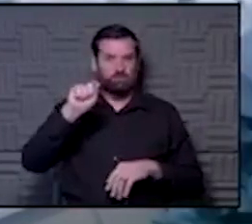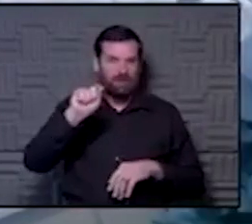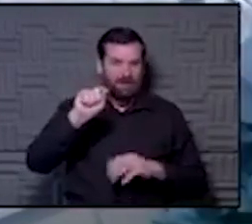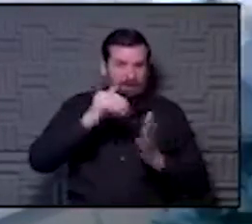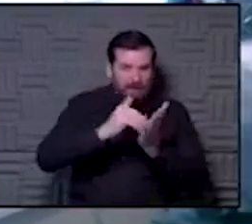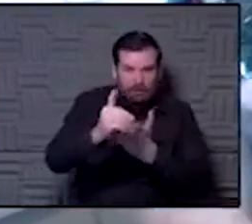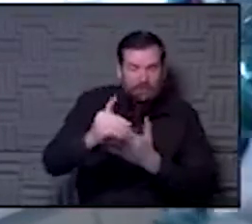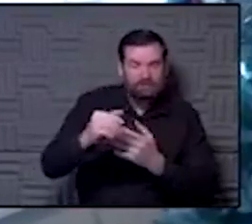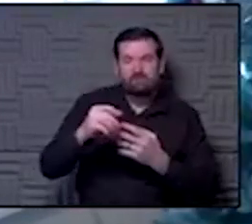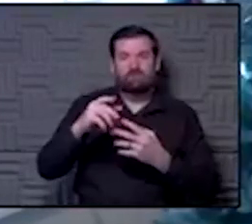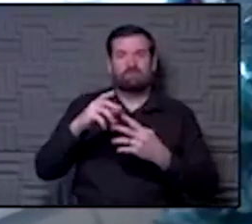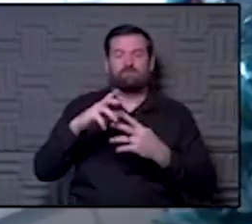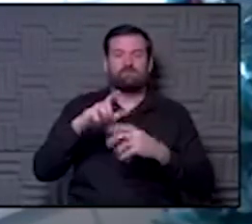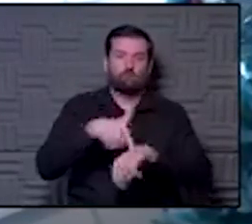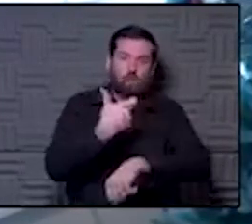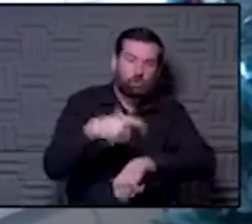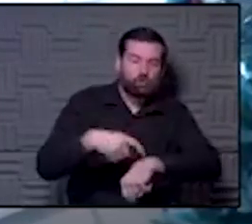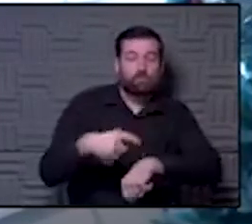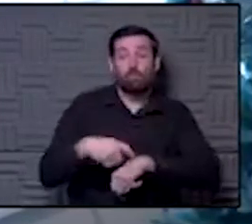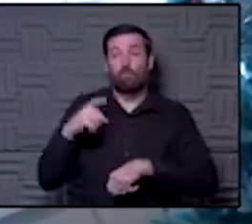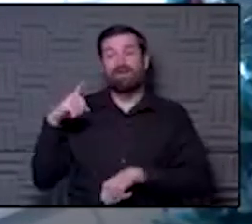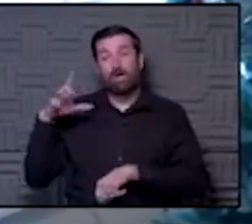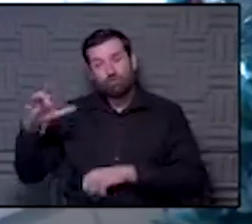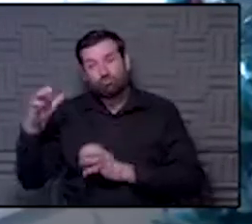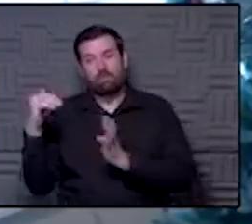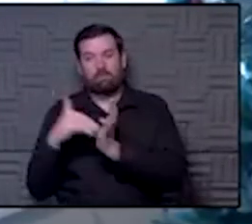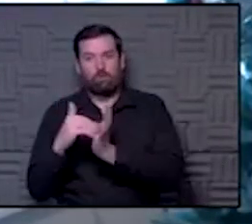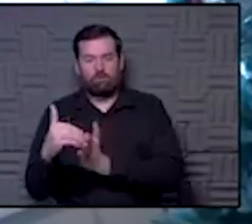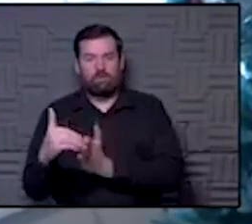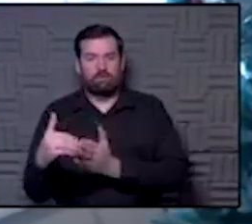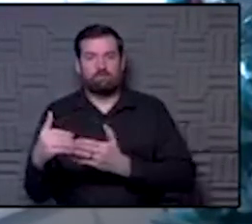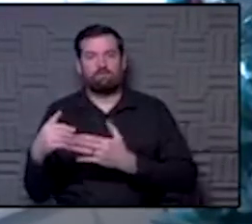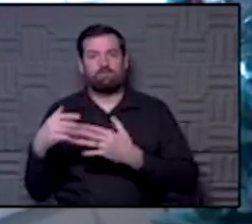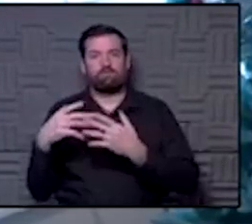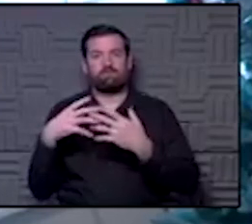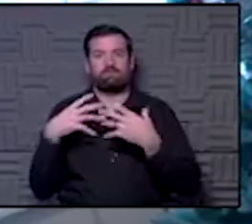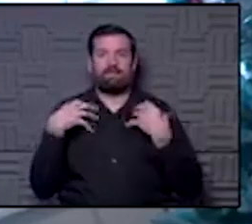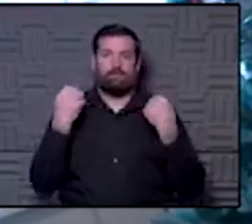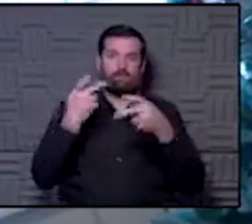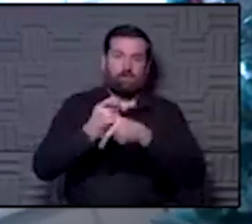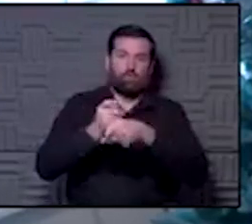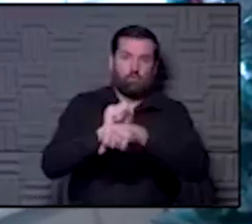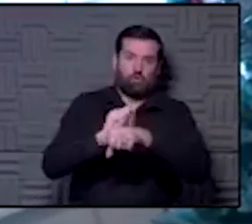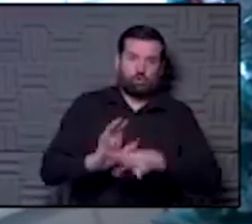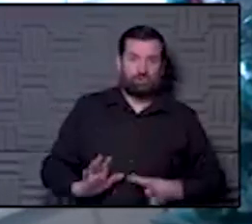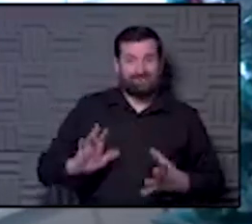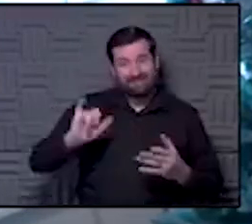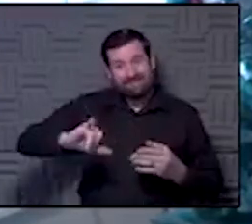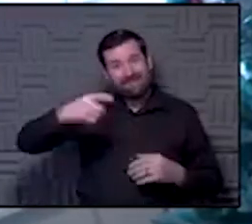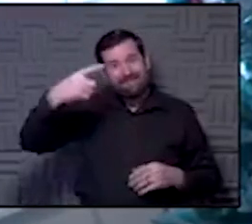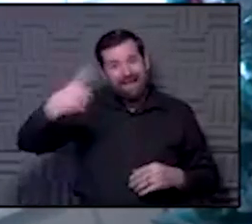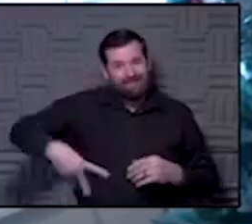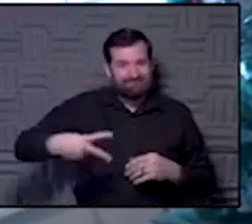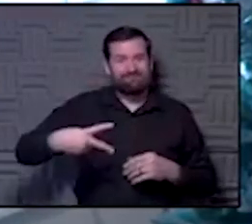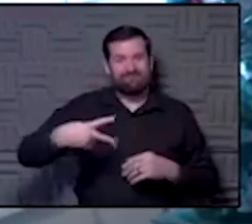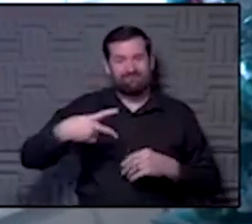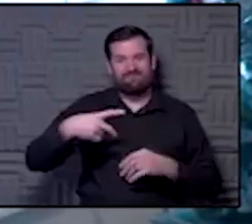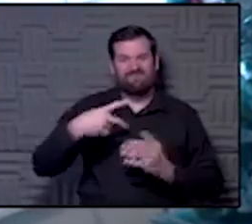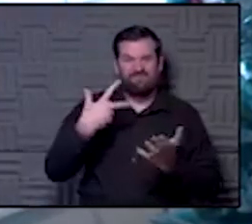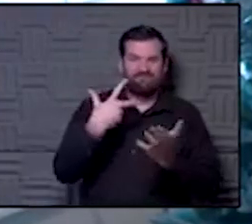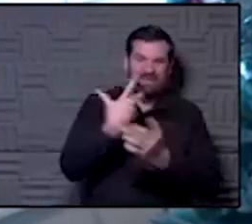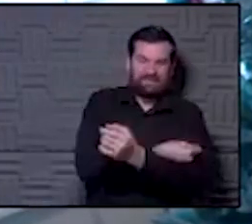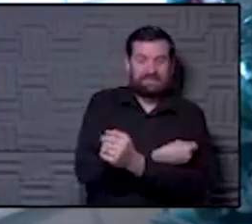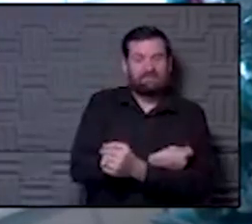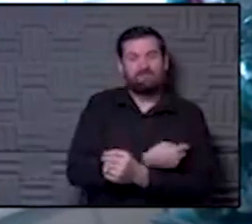100 million essential workers. You know, that's a lot, that's a lot of vaccine. You know, that's half the, you know, two-thirds or one-third of the